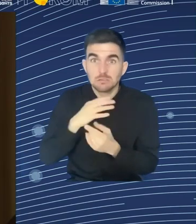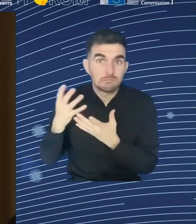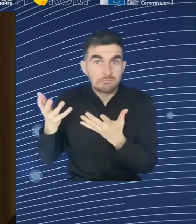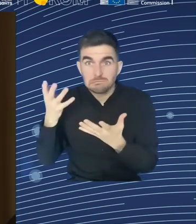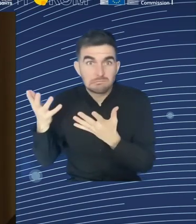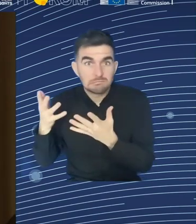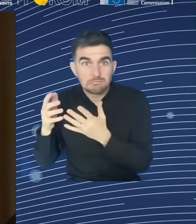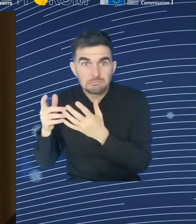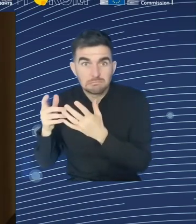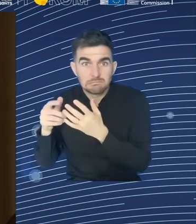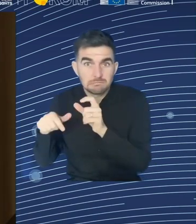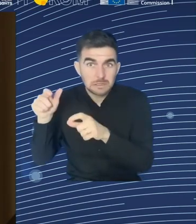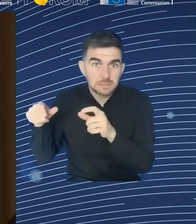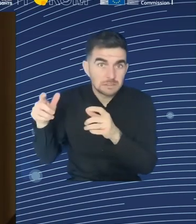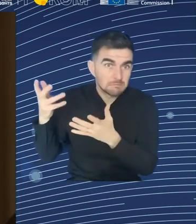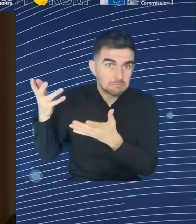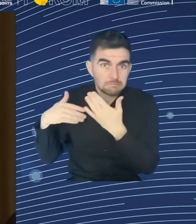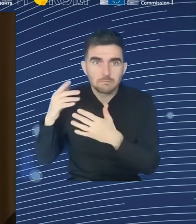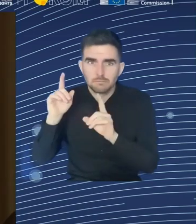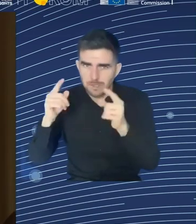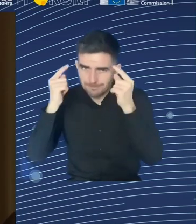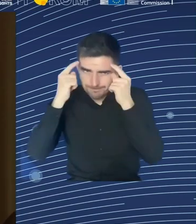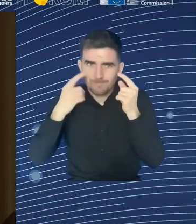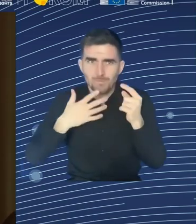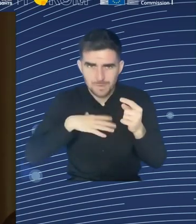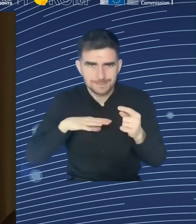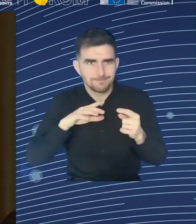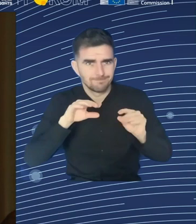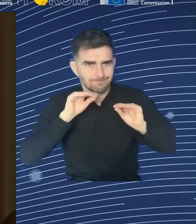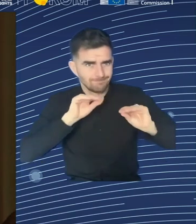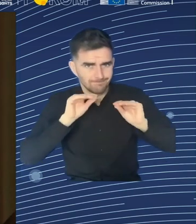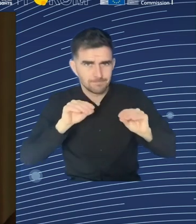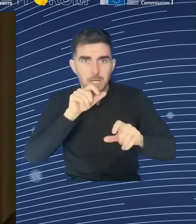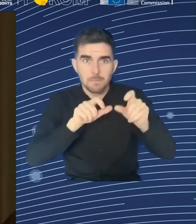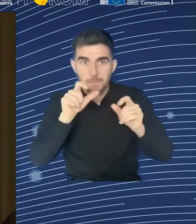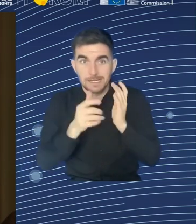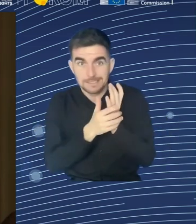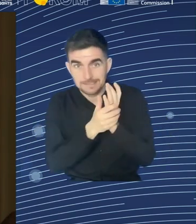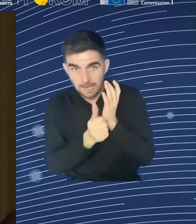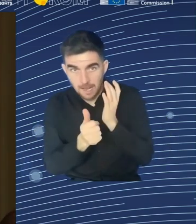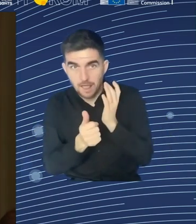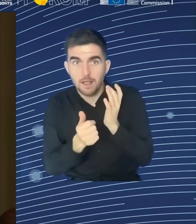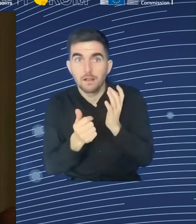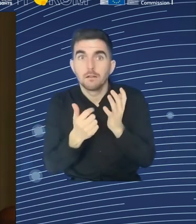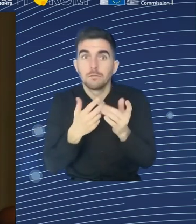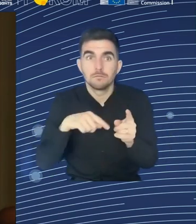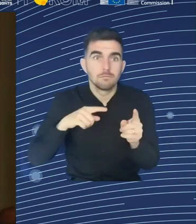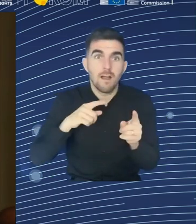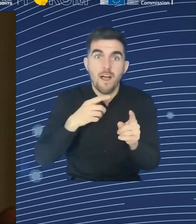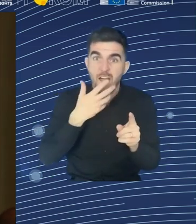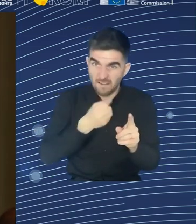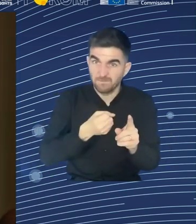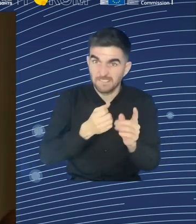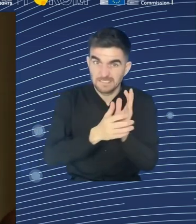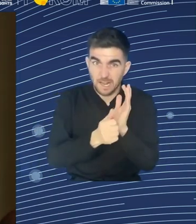normally. And the other thing is the migrants and the training of the migrants and preparation for the labor market. It's not only about